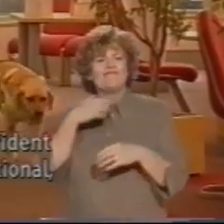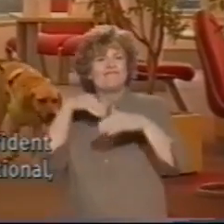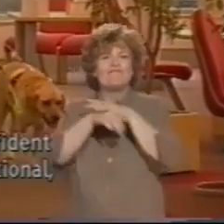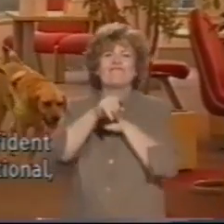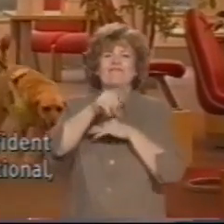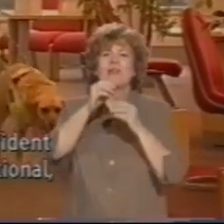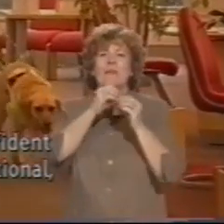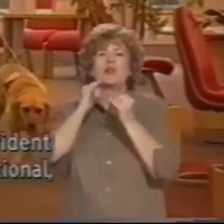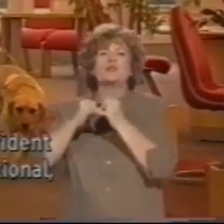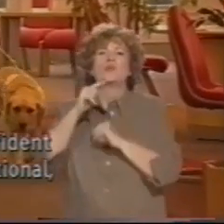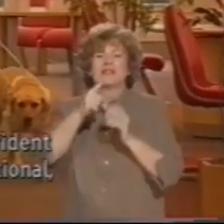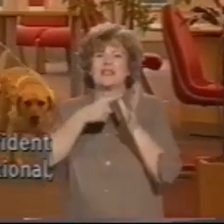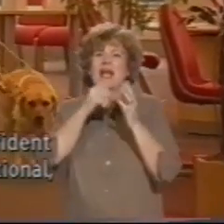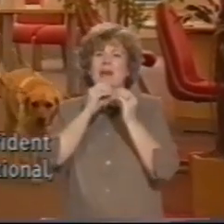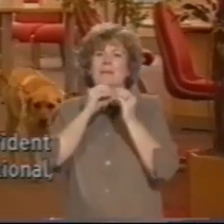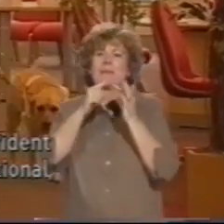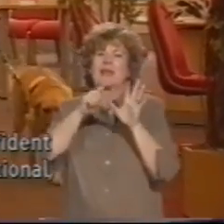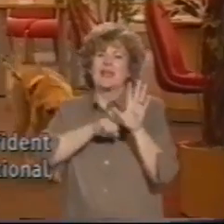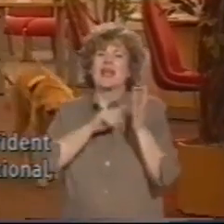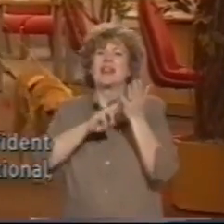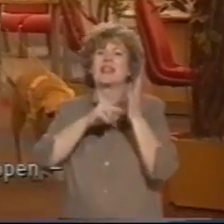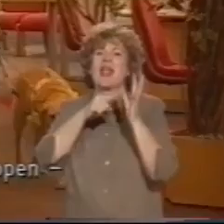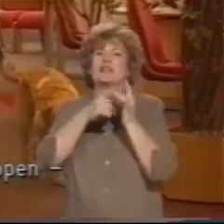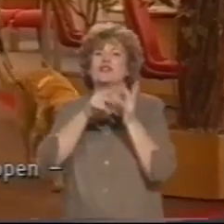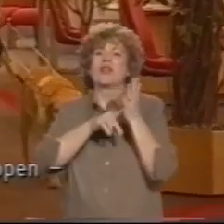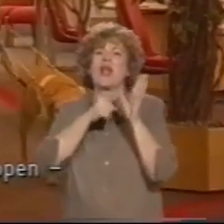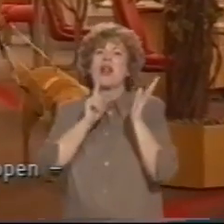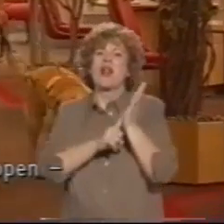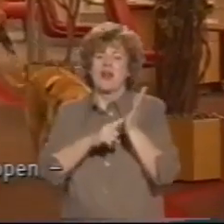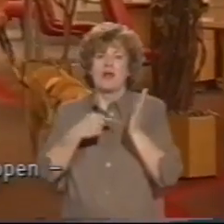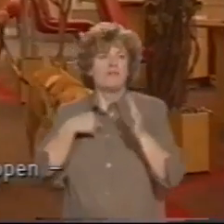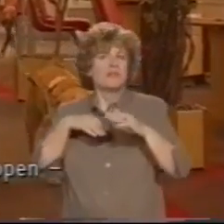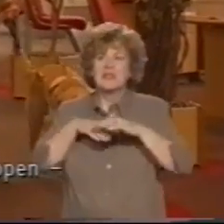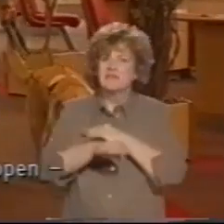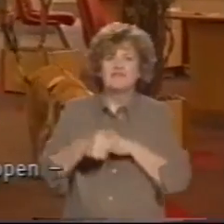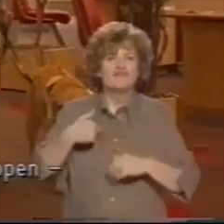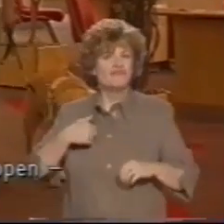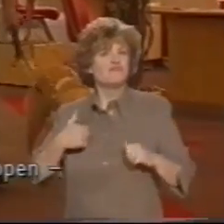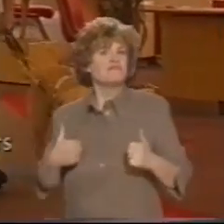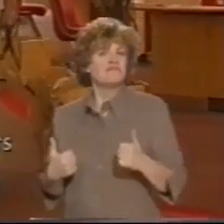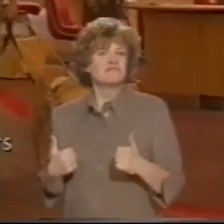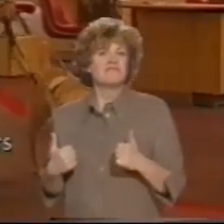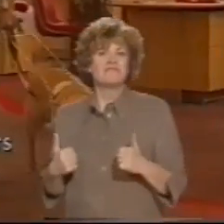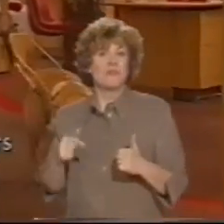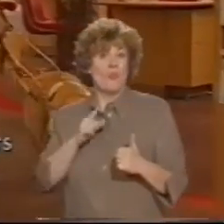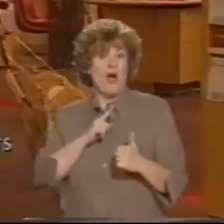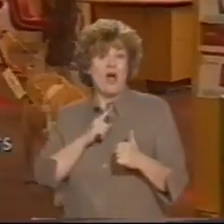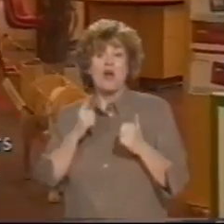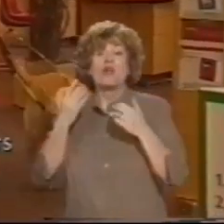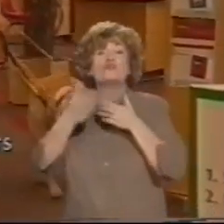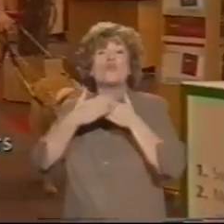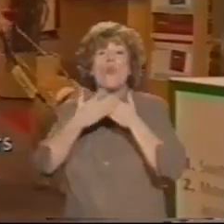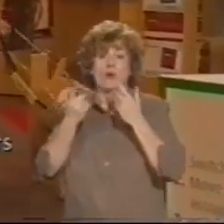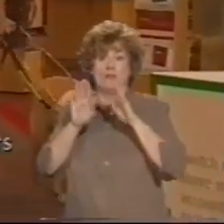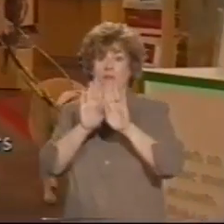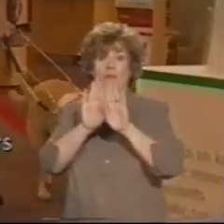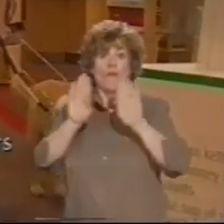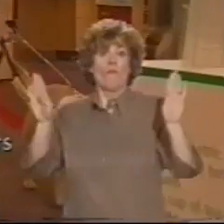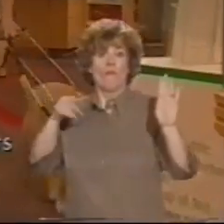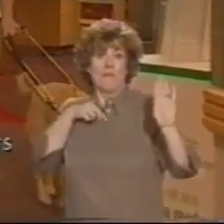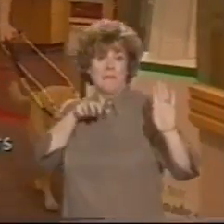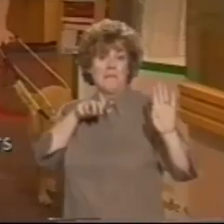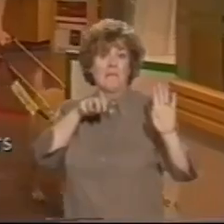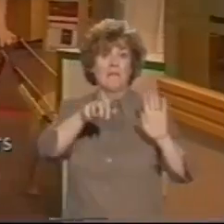very confident about going into Abbey National because it's literally, the doors open, their automated door, and I go straight